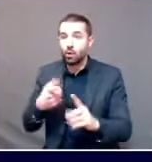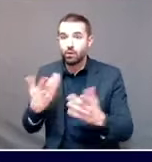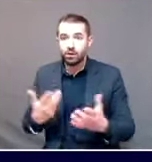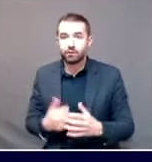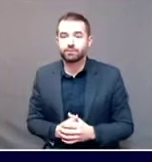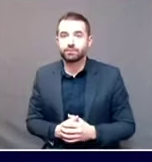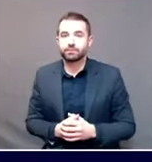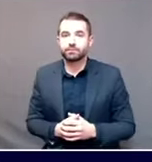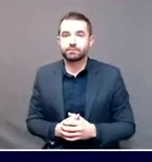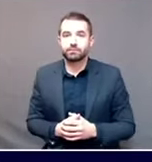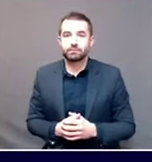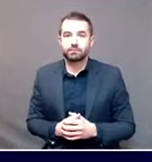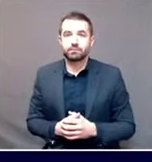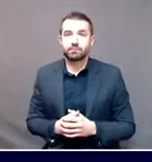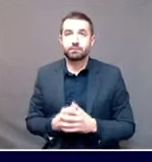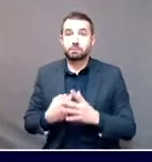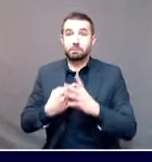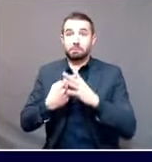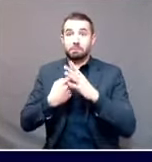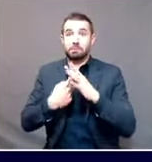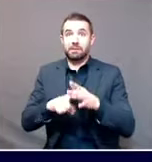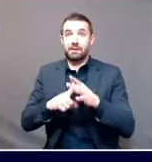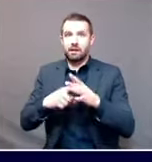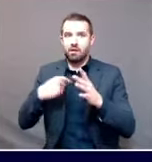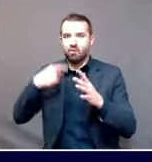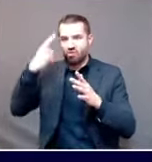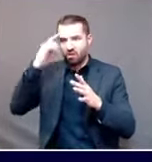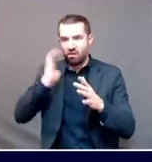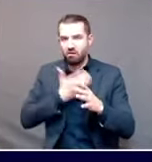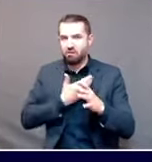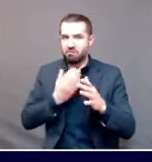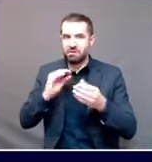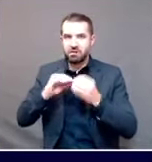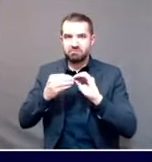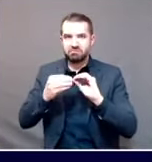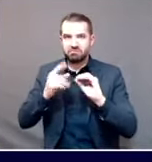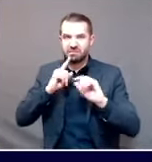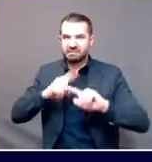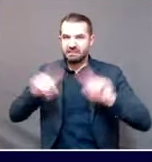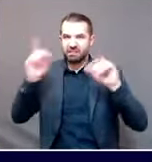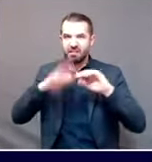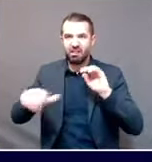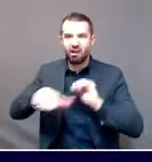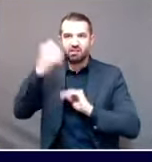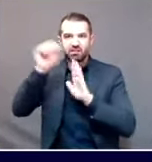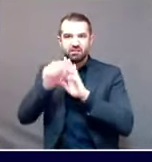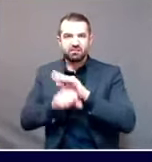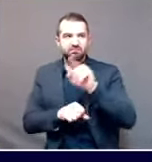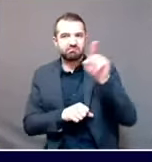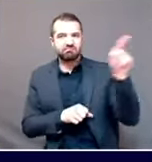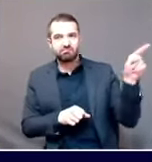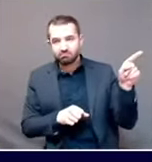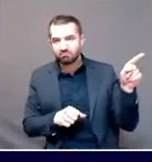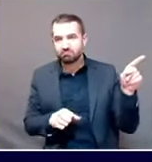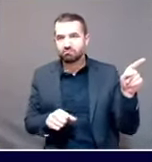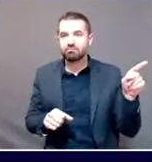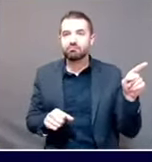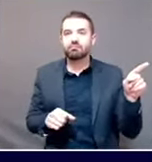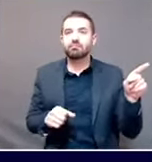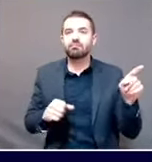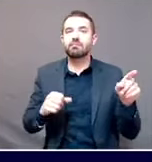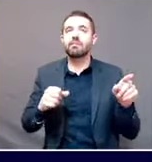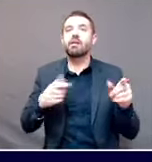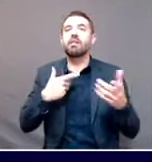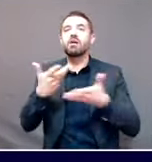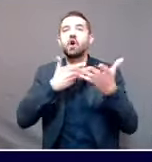it initially looked like our numbers were not in line with other states, when we started talking to hospitals, it turns out that they were very much